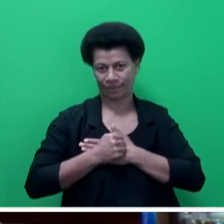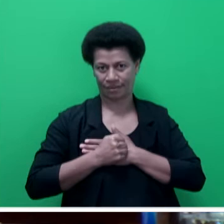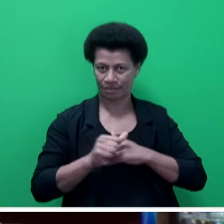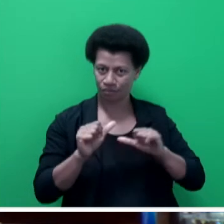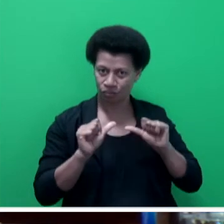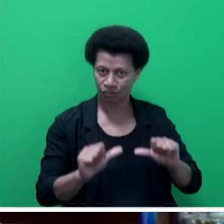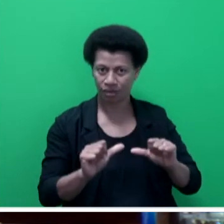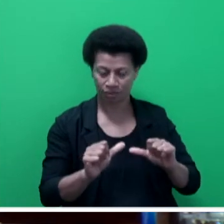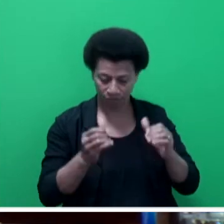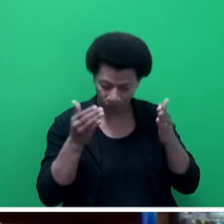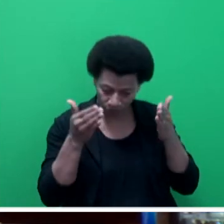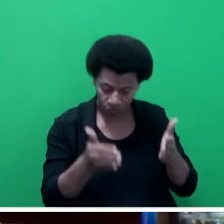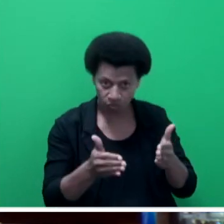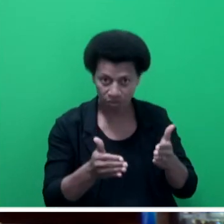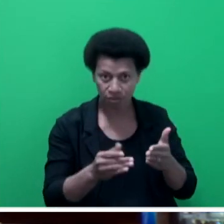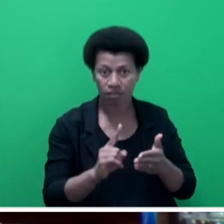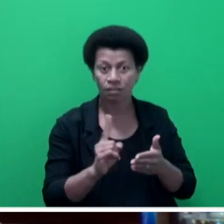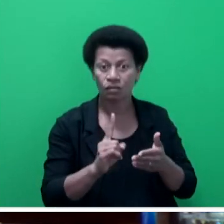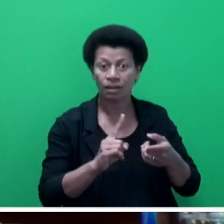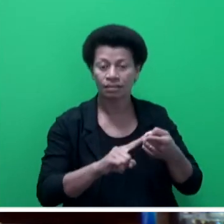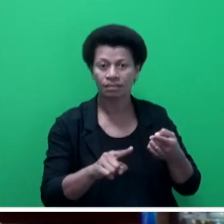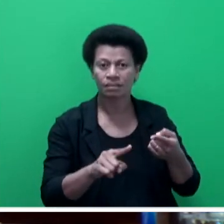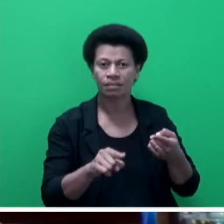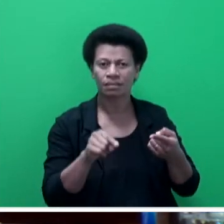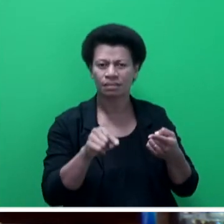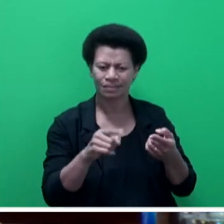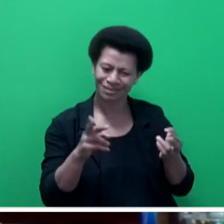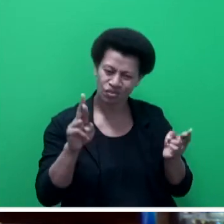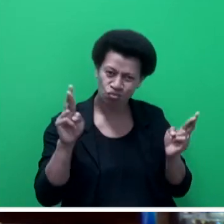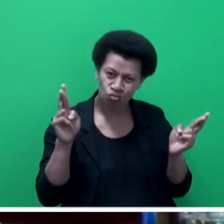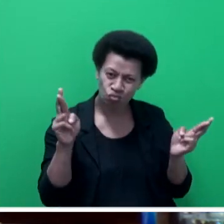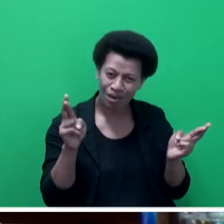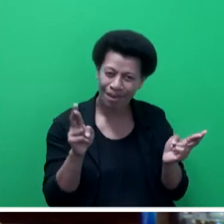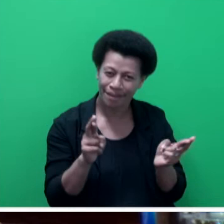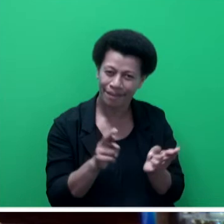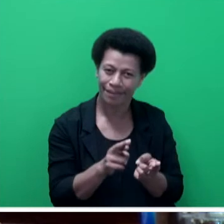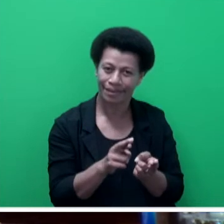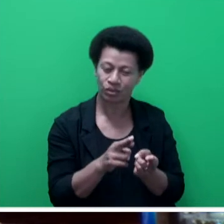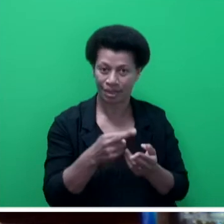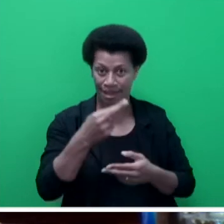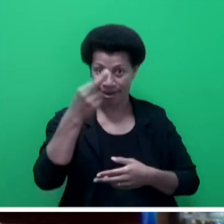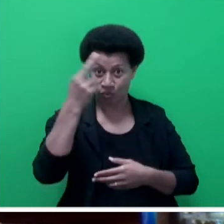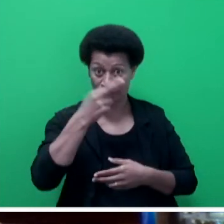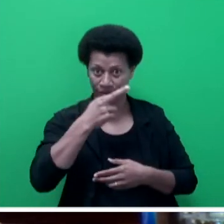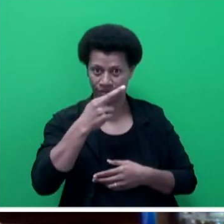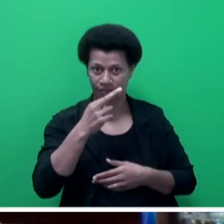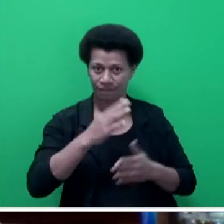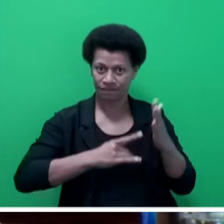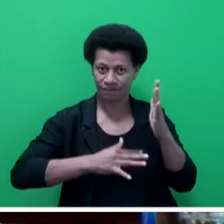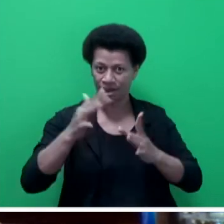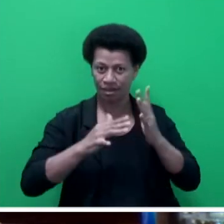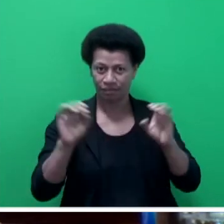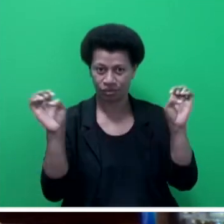which focuses on the need to deliver effective risk reduction guidance and activities to prevent fires and emergencies.